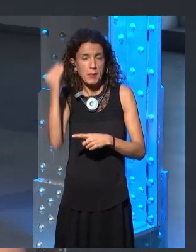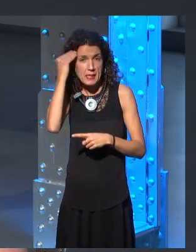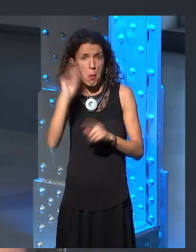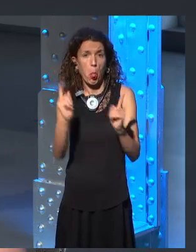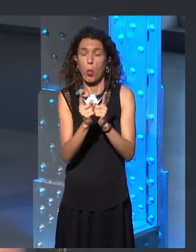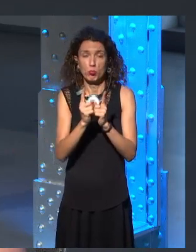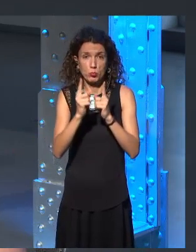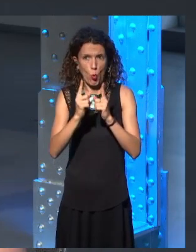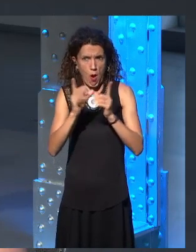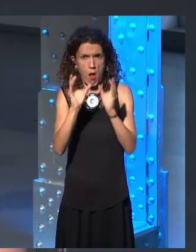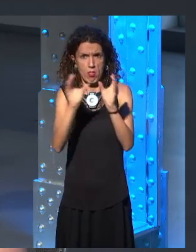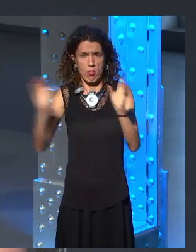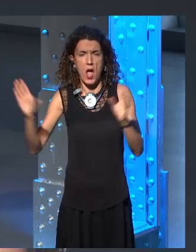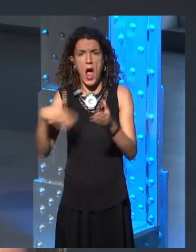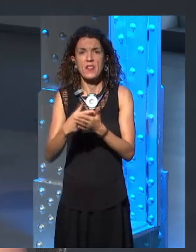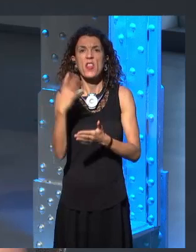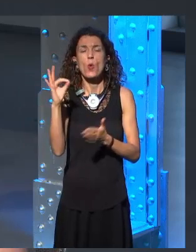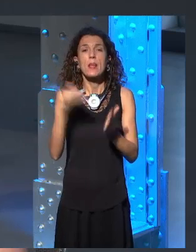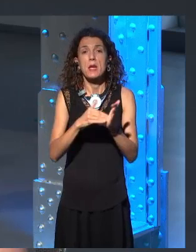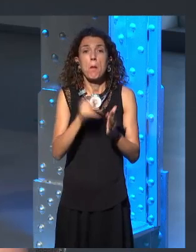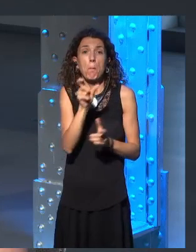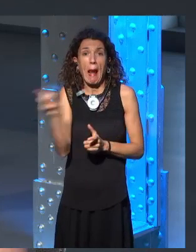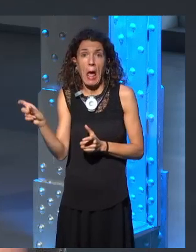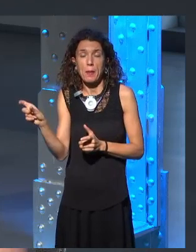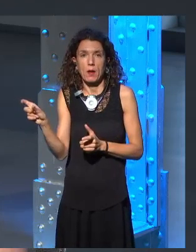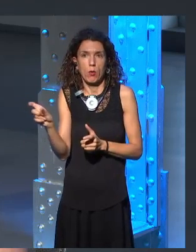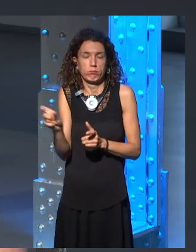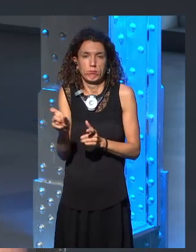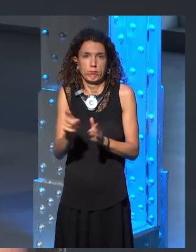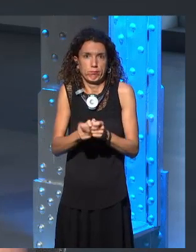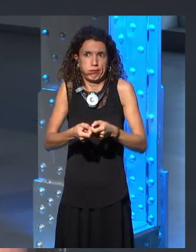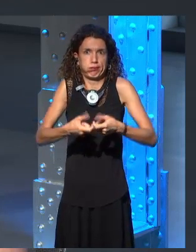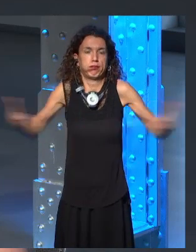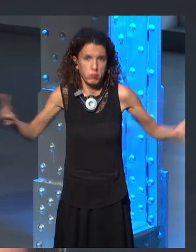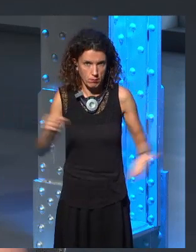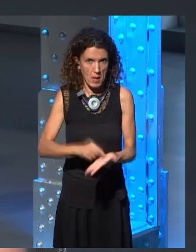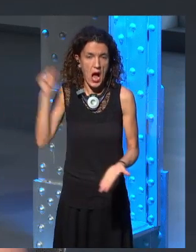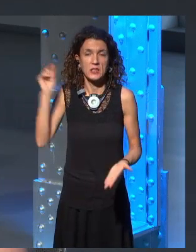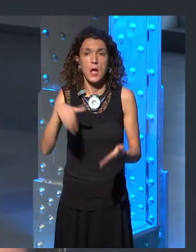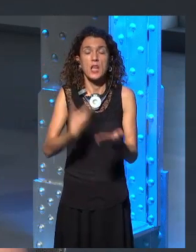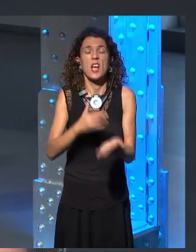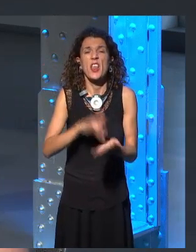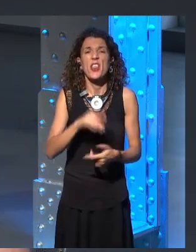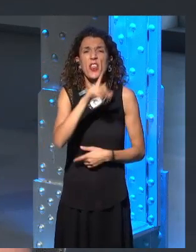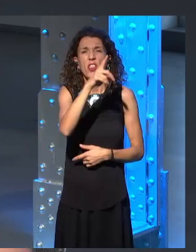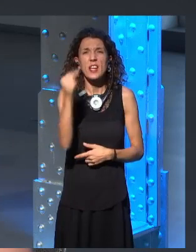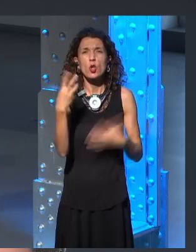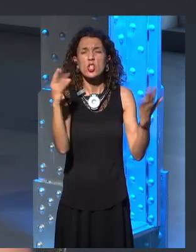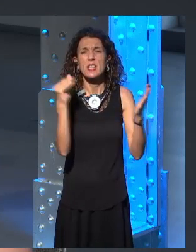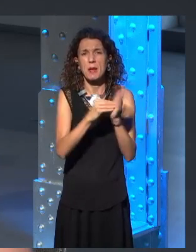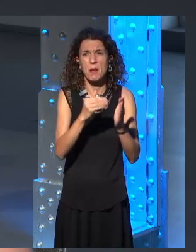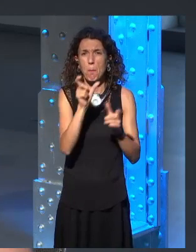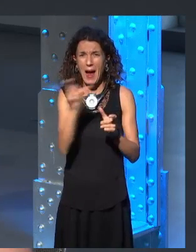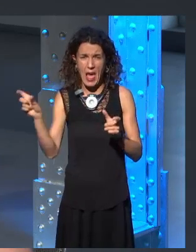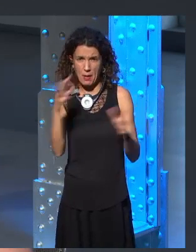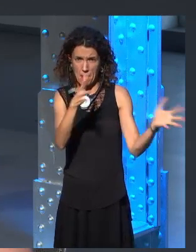although we could go over that a little bit, they said. And we landed on 180, I think. So yes, we